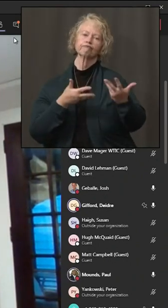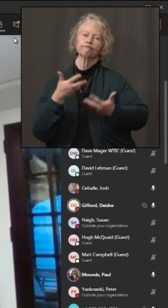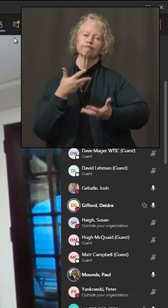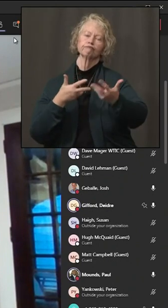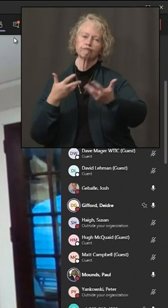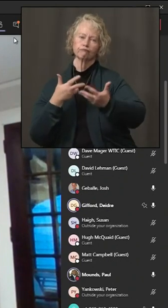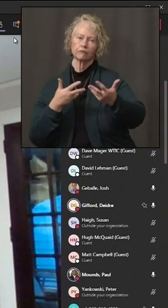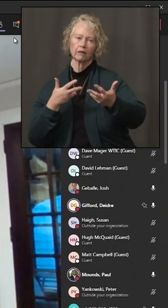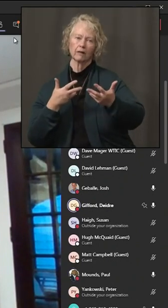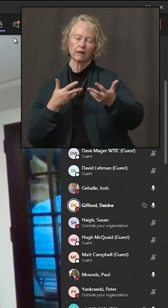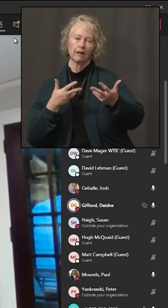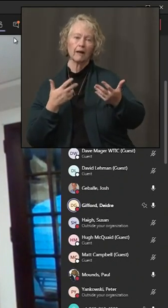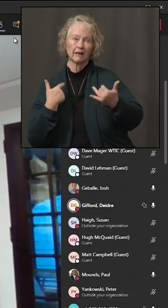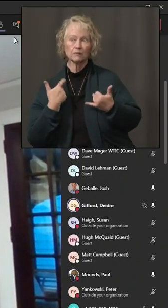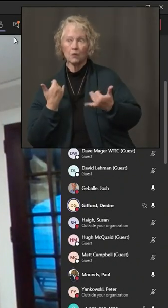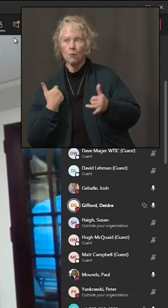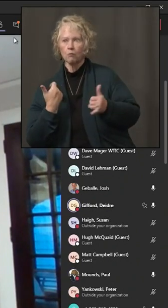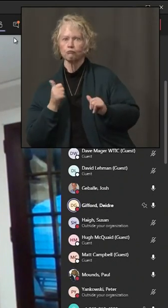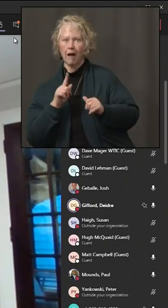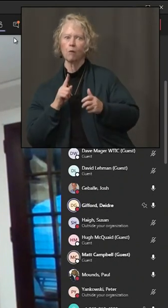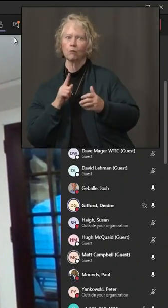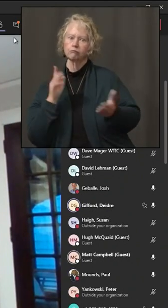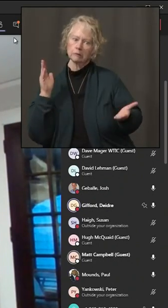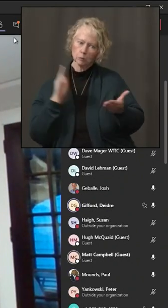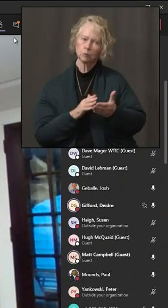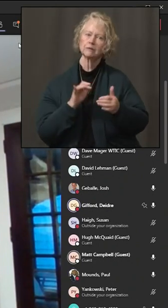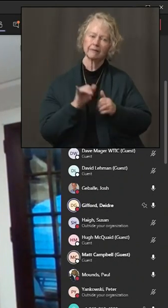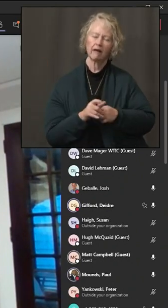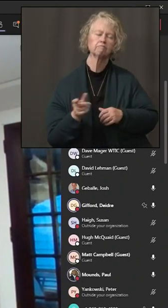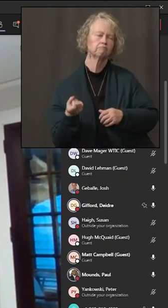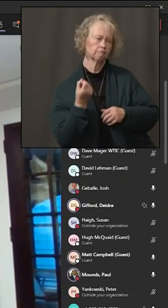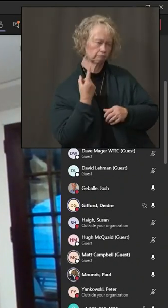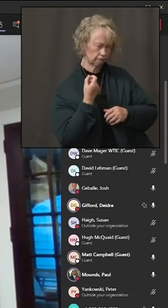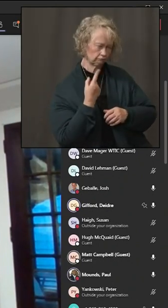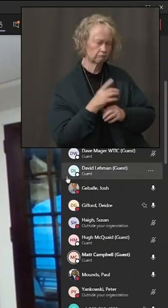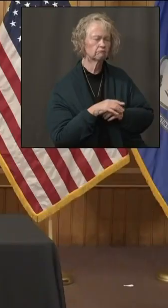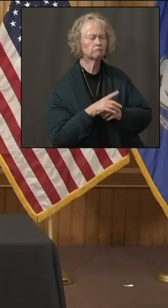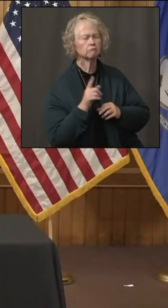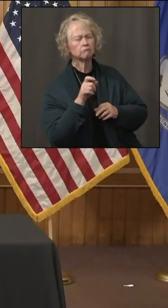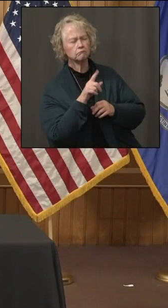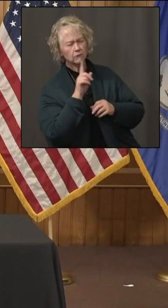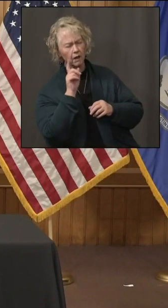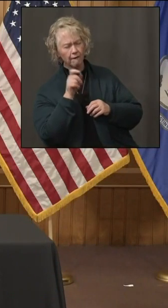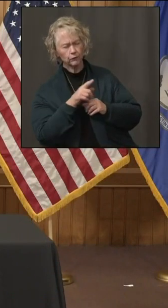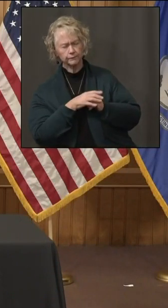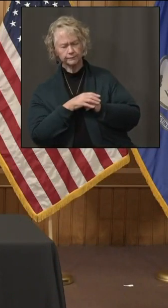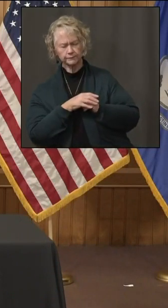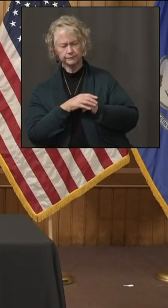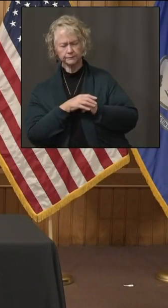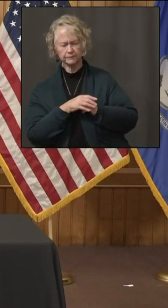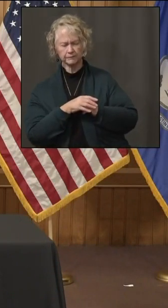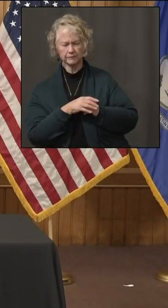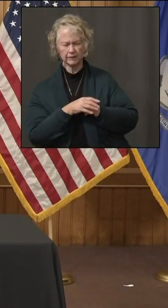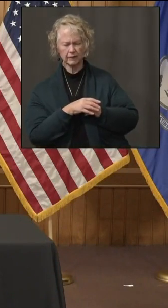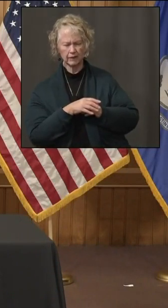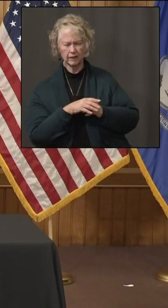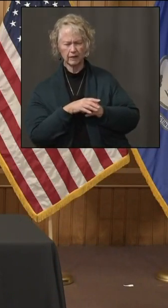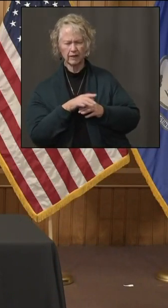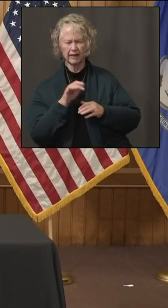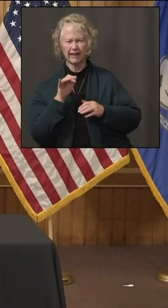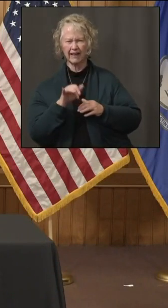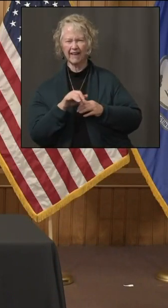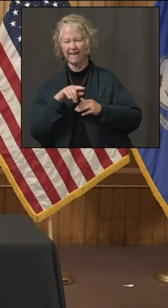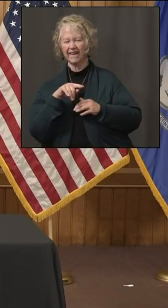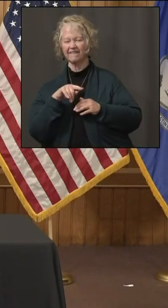breaking that cycle of transmission. Got it. Question for the governor. Phase 2.1, it's not going to